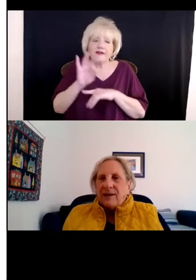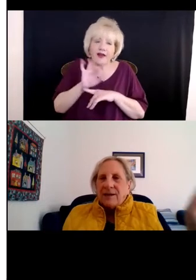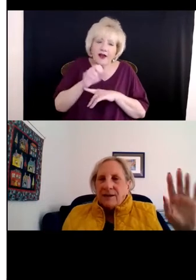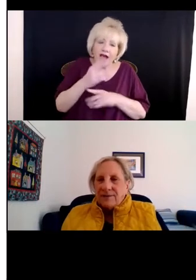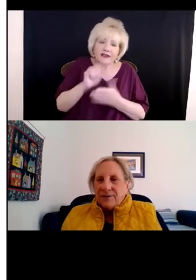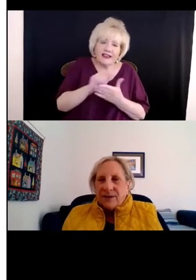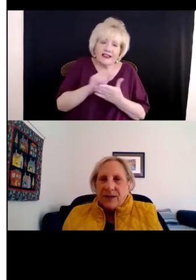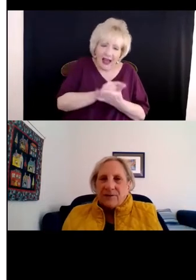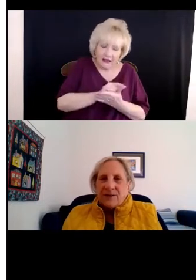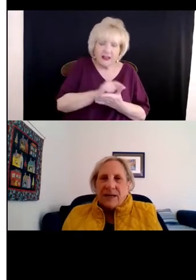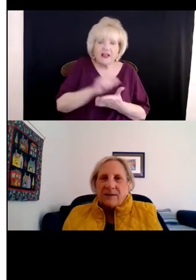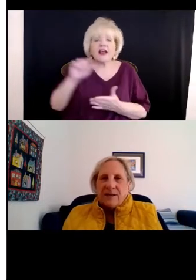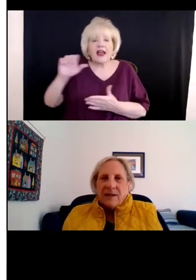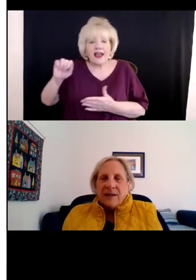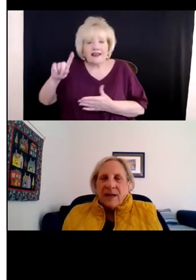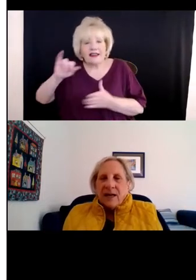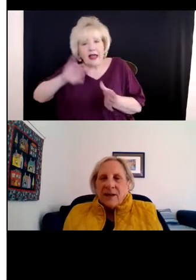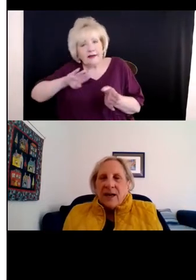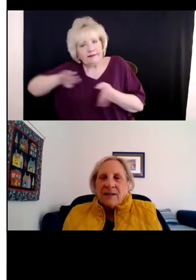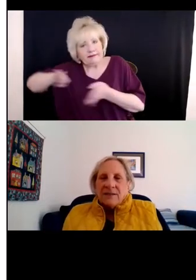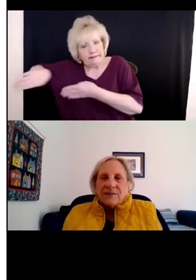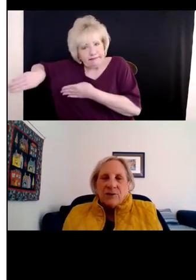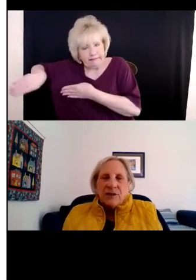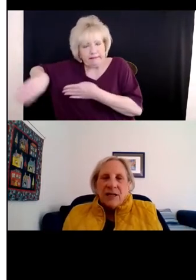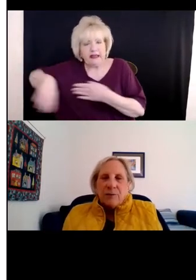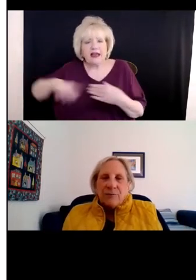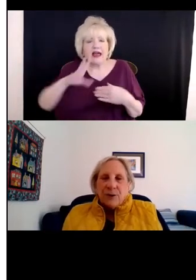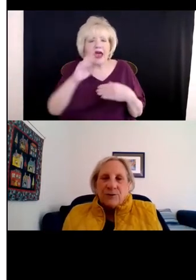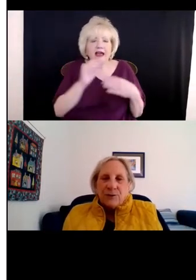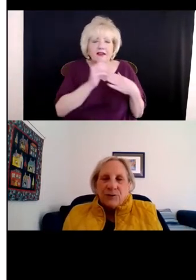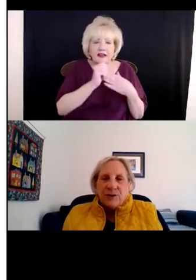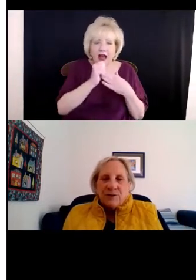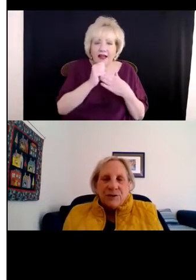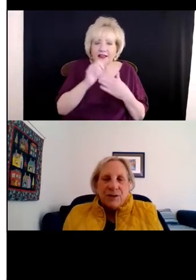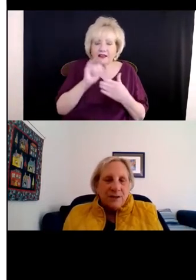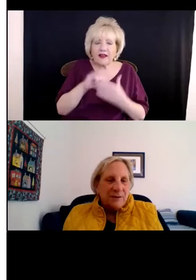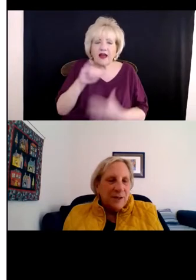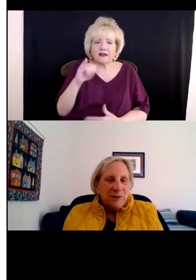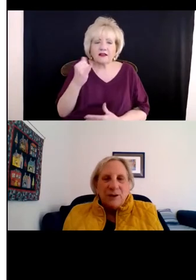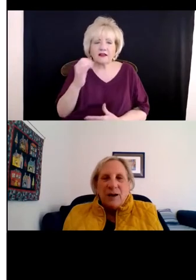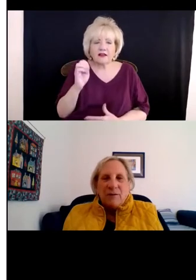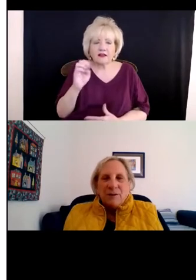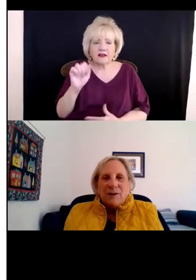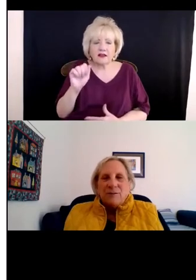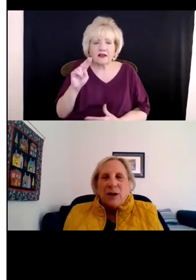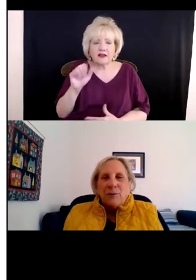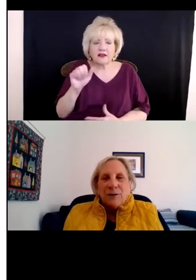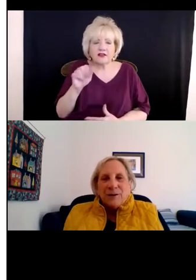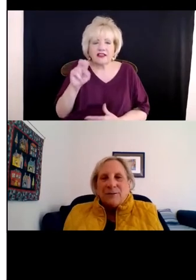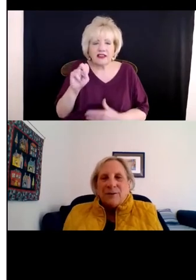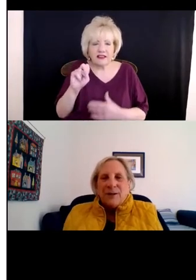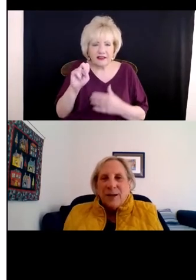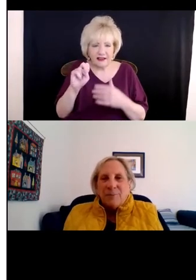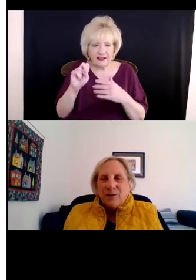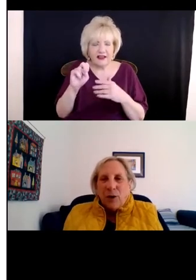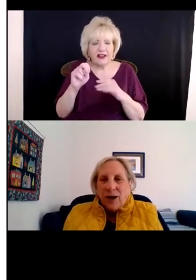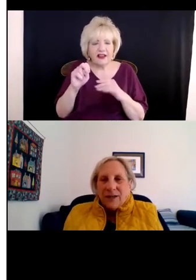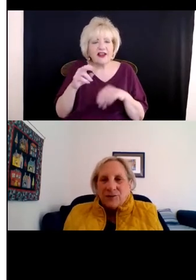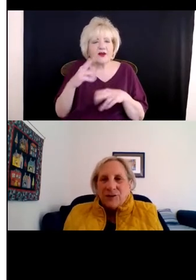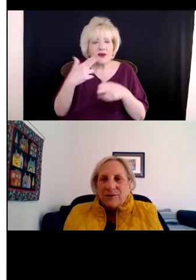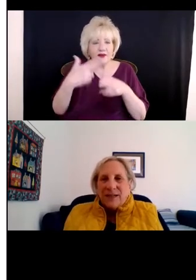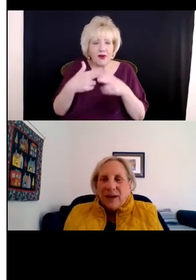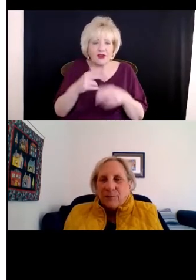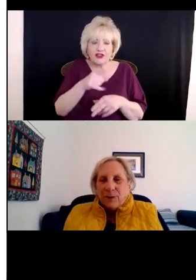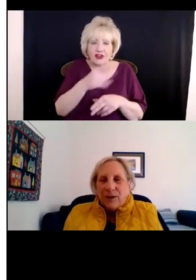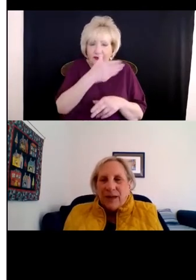ADA. It's the Fair Housing Act. And the guidance that Janine refers to, she did not note that her name is